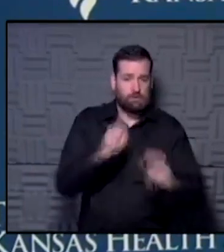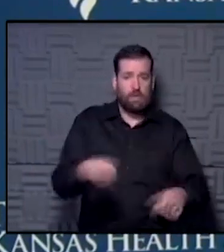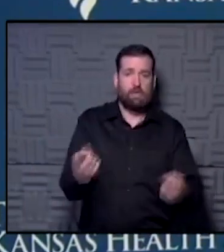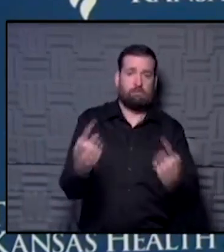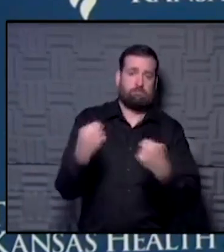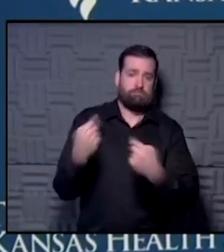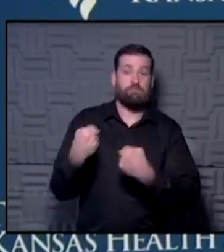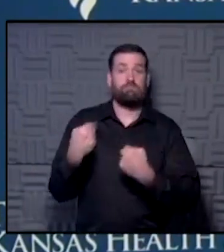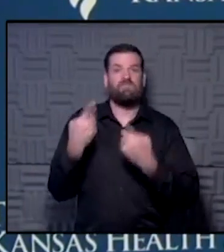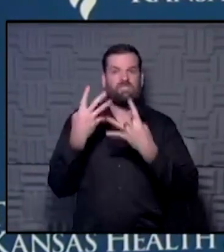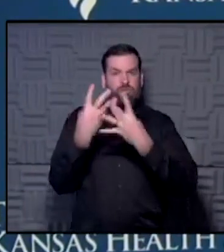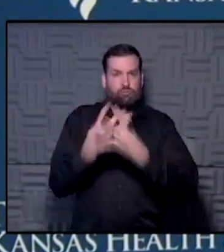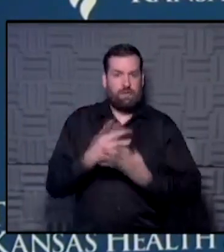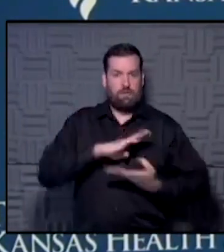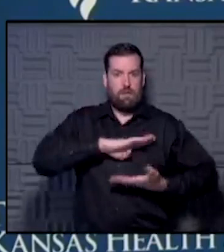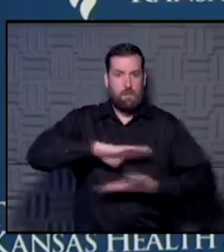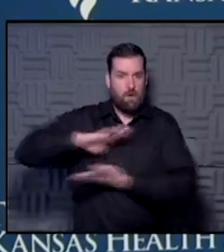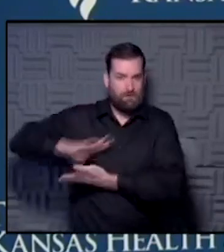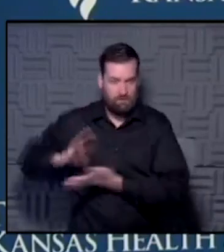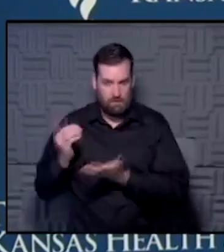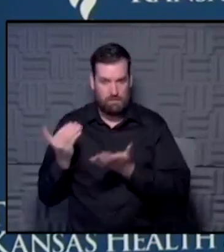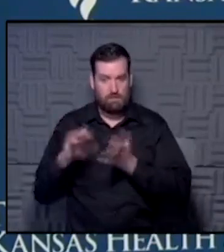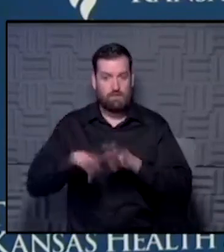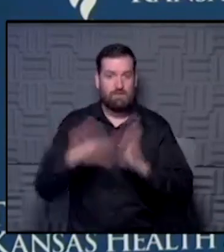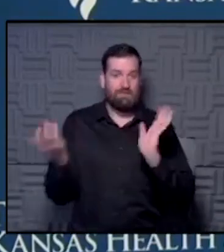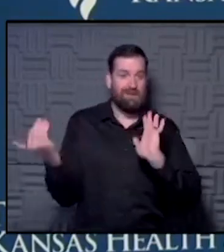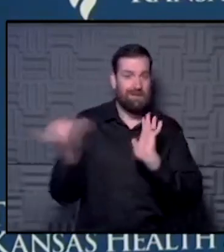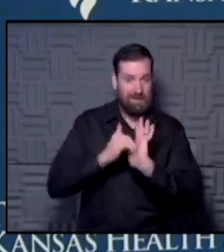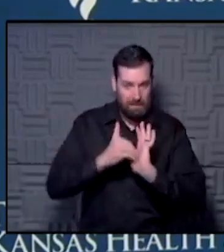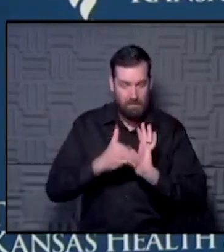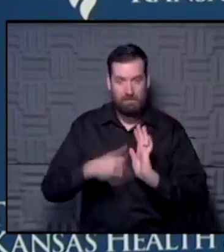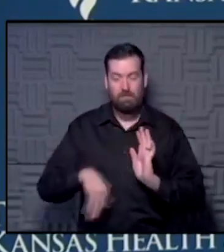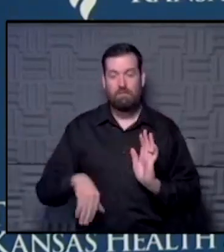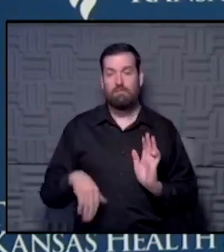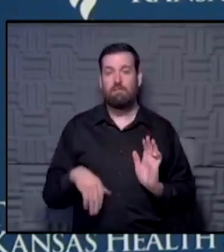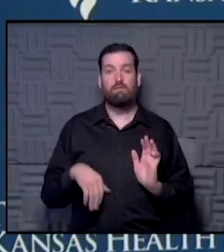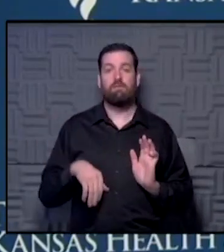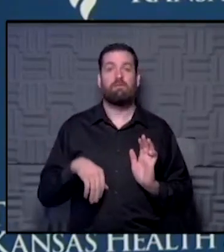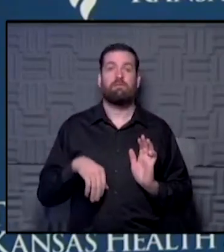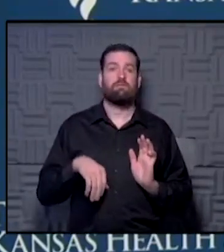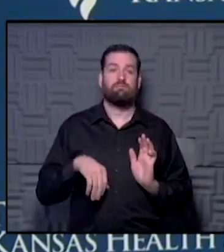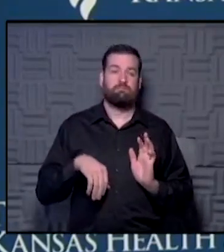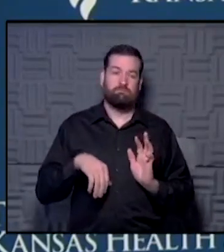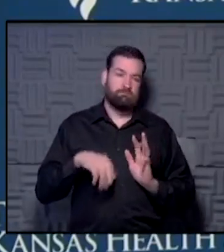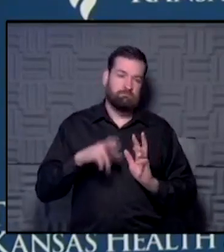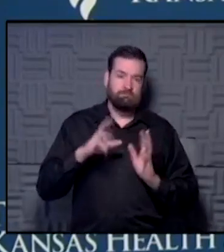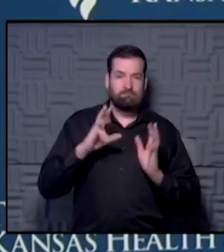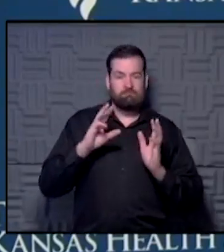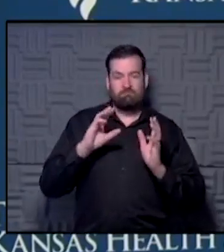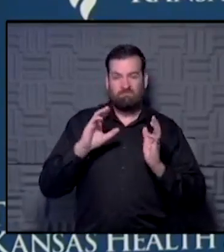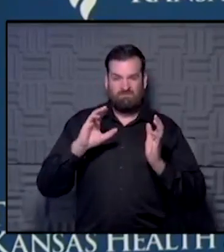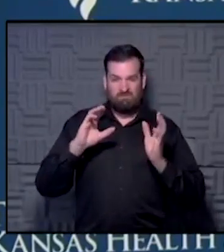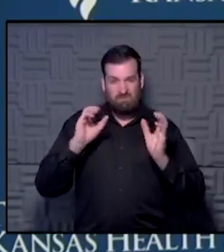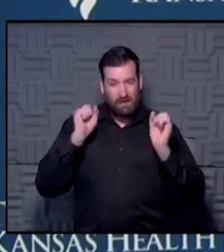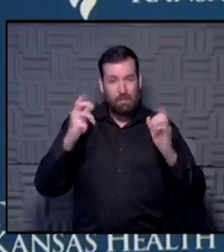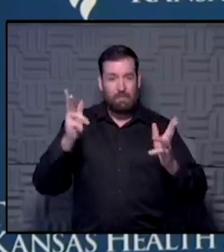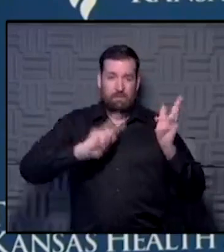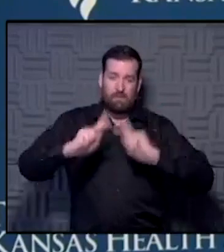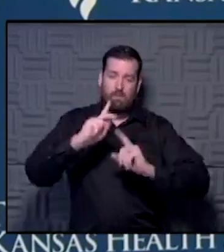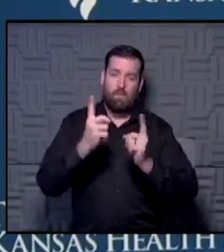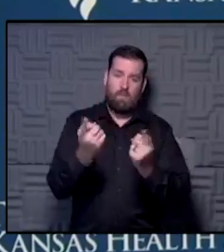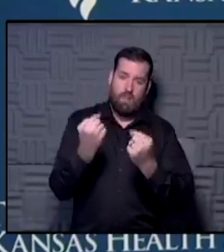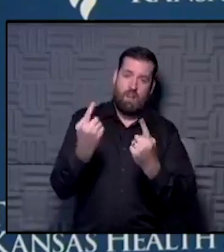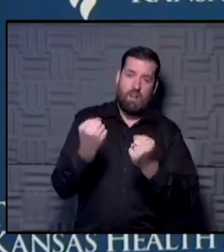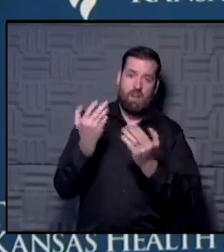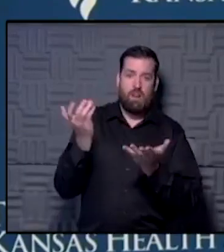screening mammography has reopened, we are not seeing our volumes quite as high as what they were consistently from